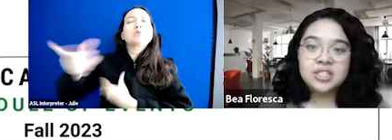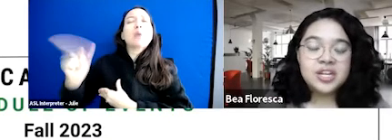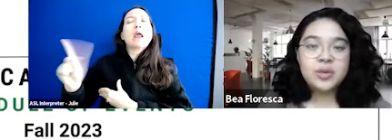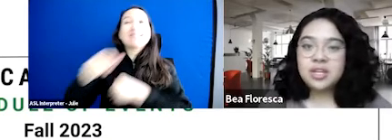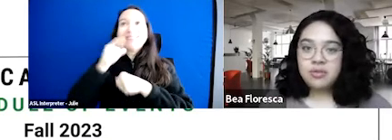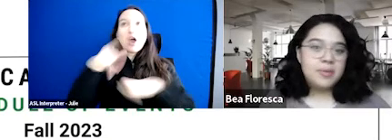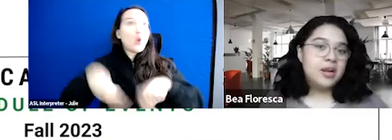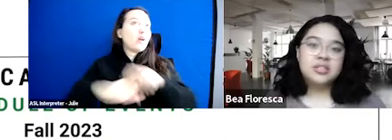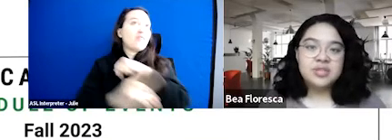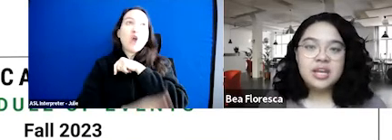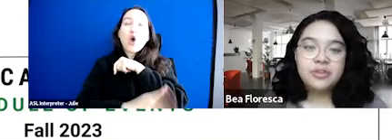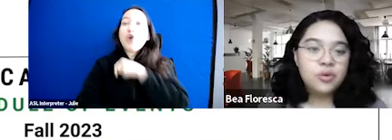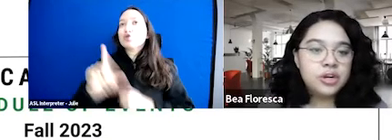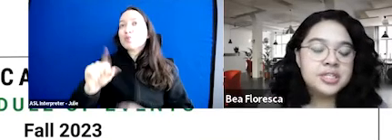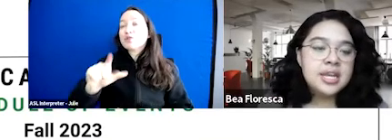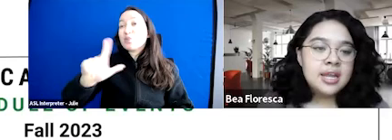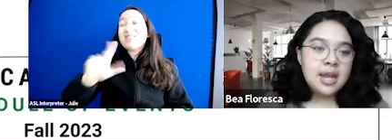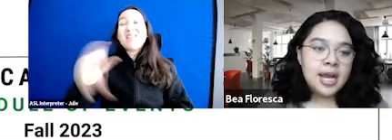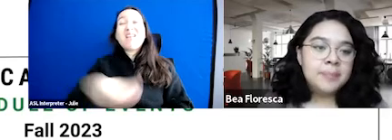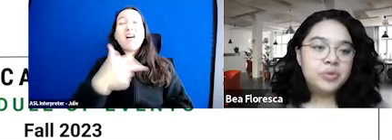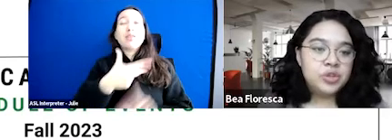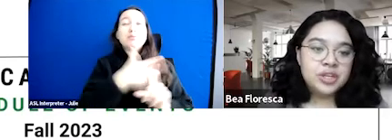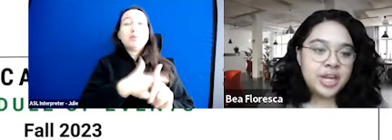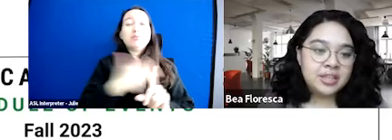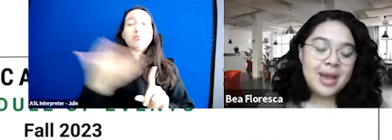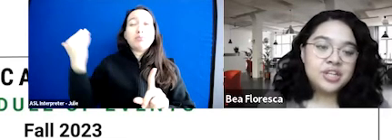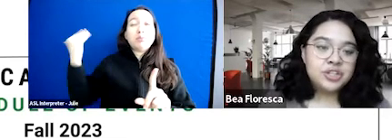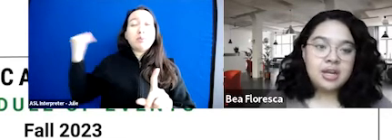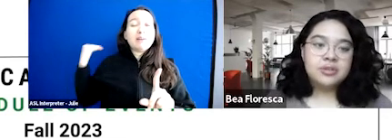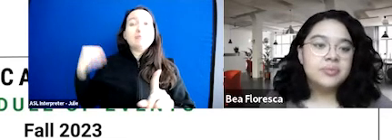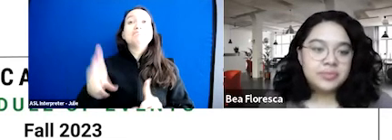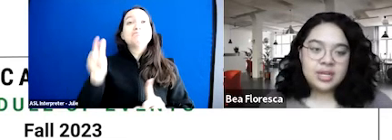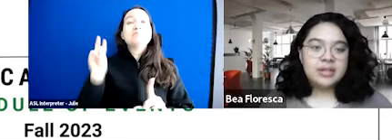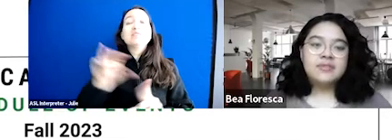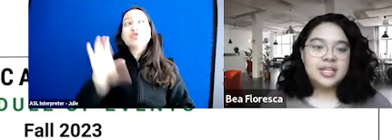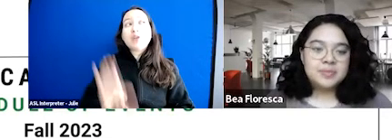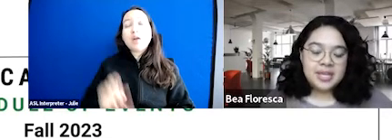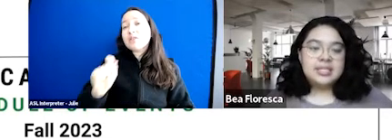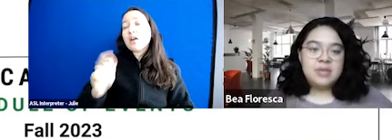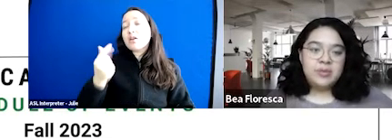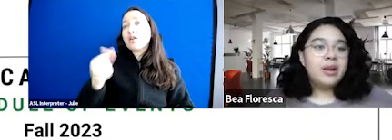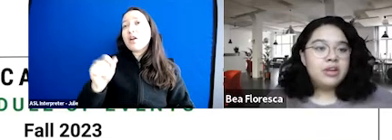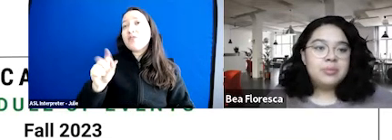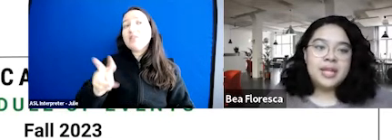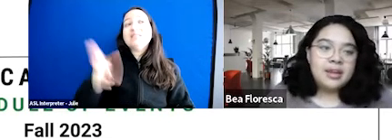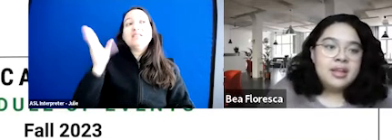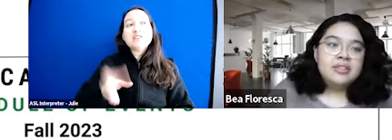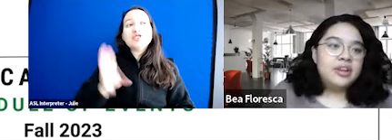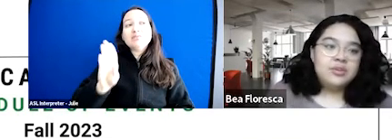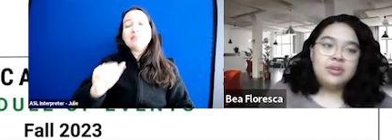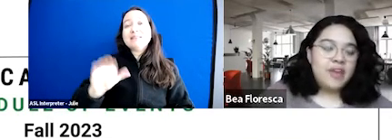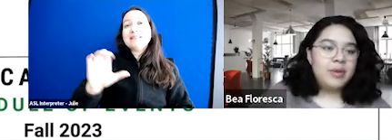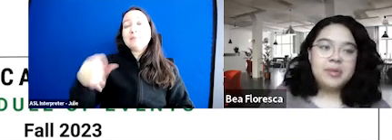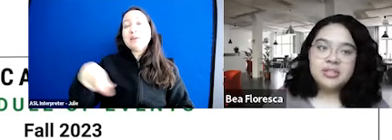fall 2023, but also the other quarters, you can check them out at Chicago.gov's last BACP recovery plan.